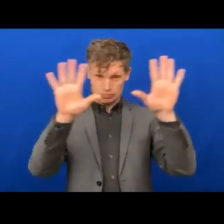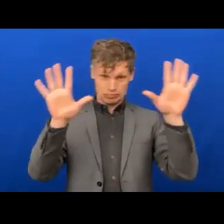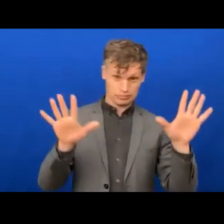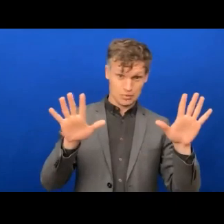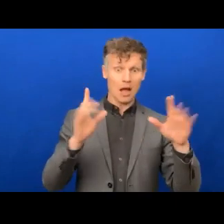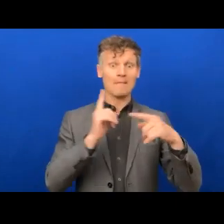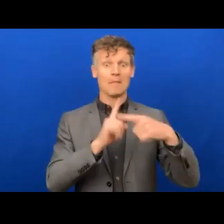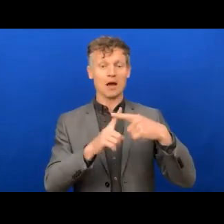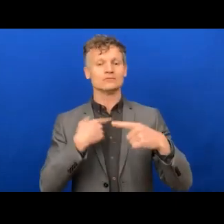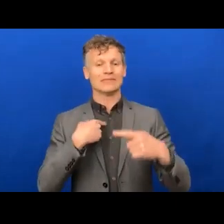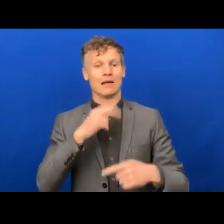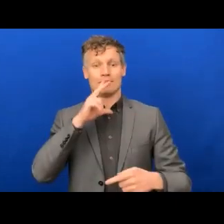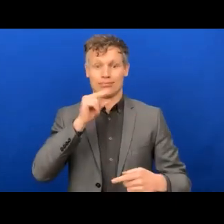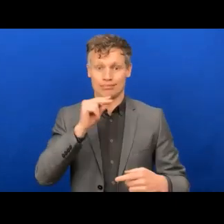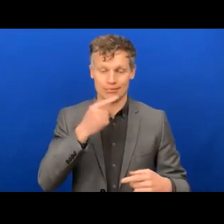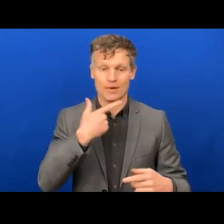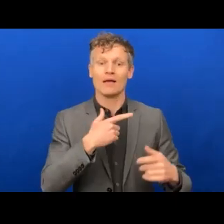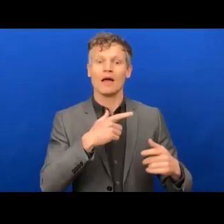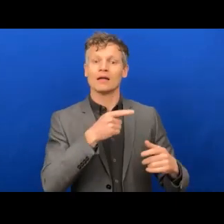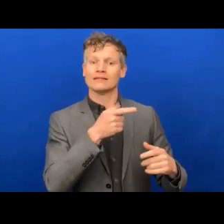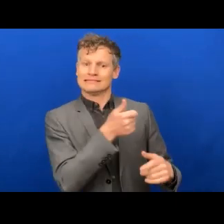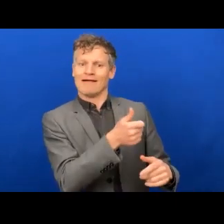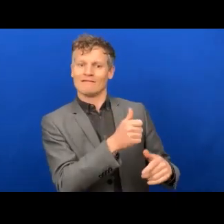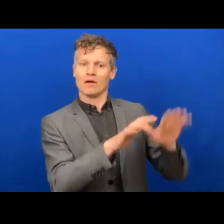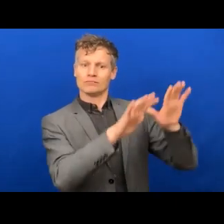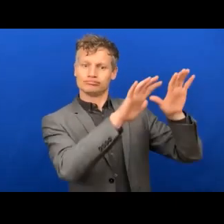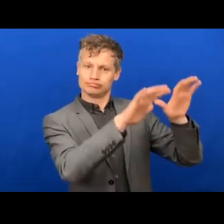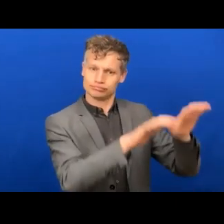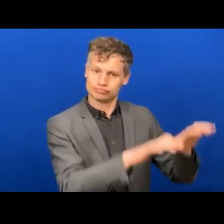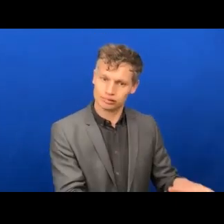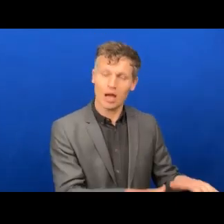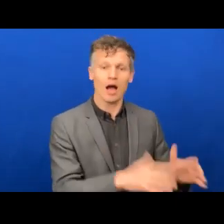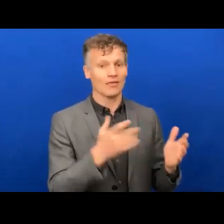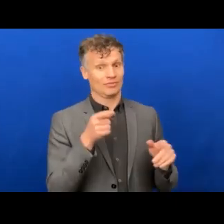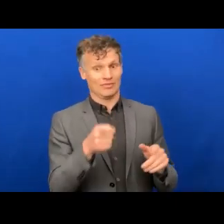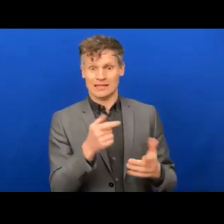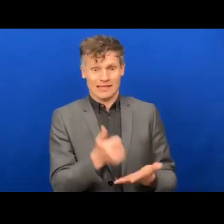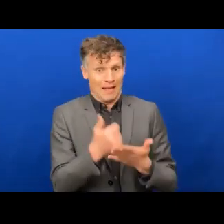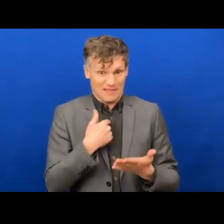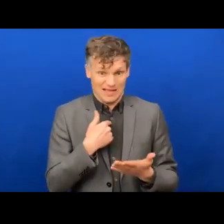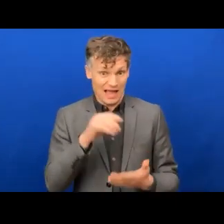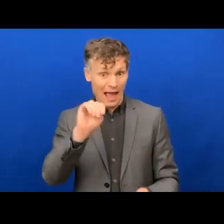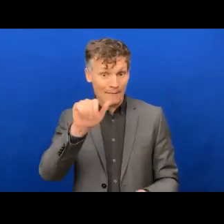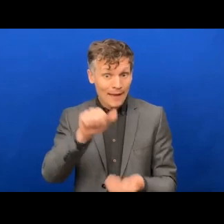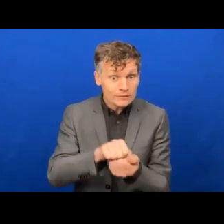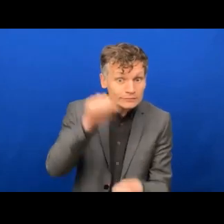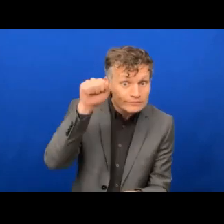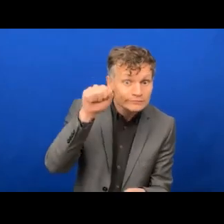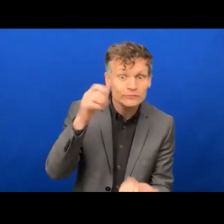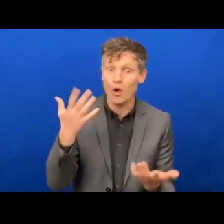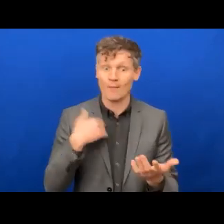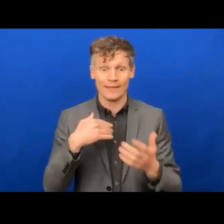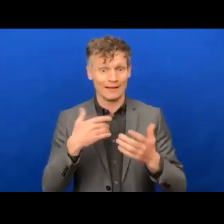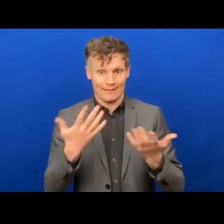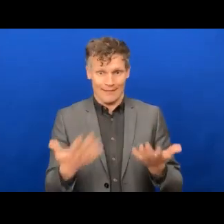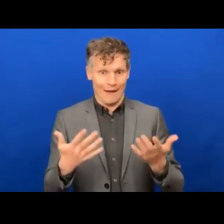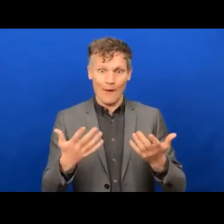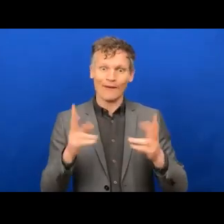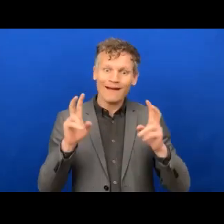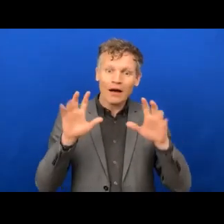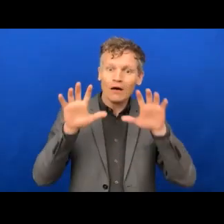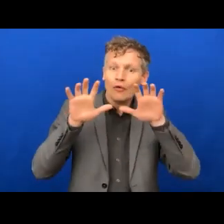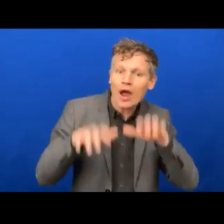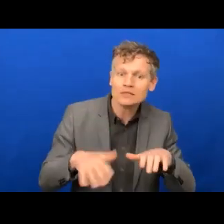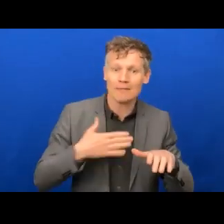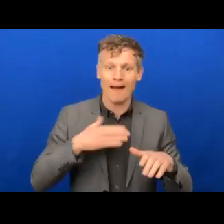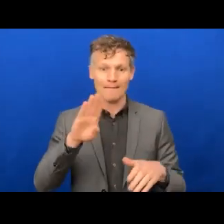more sort of writing when I'm writing for blogs or white papers or whatever. In terms of the built environment,